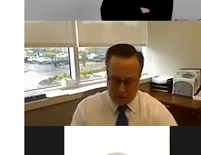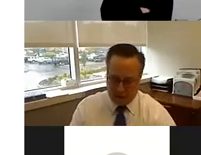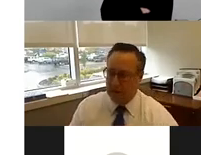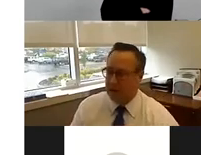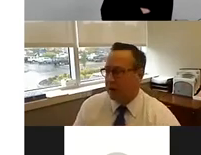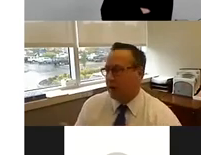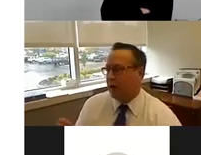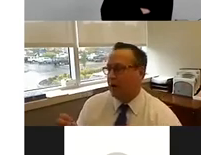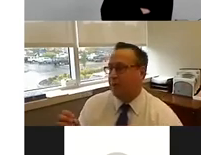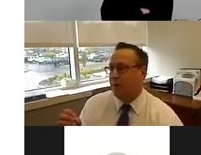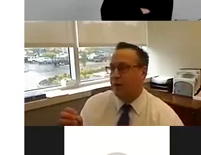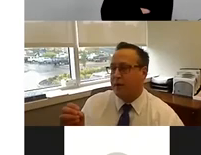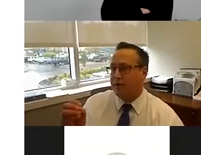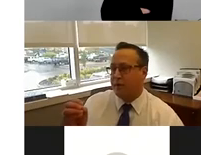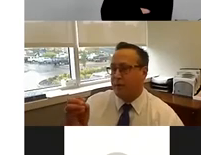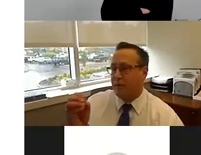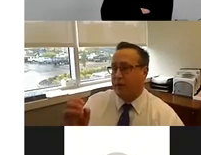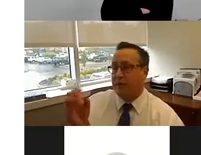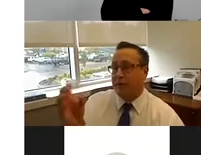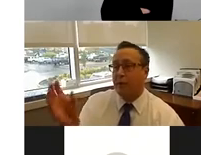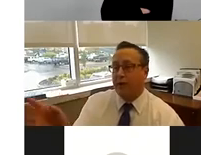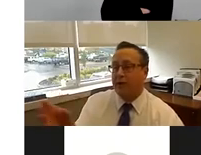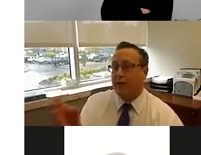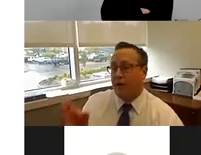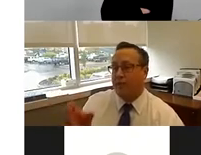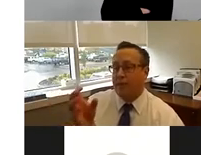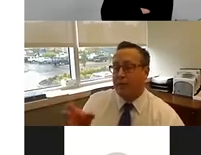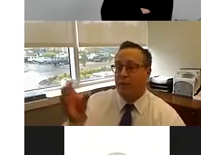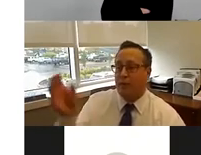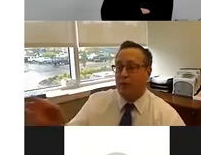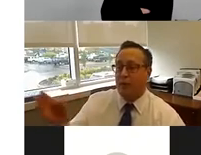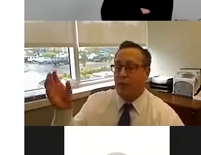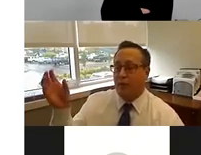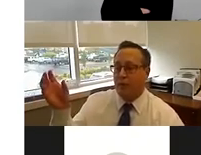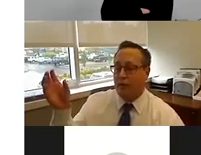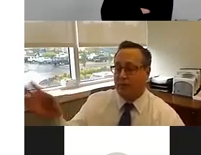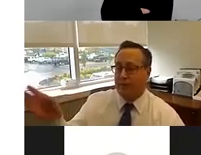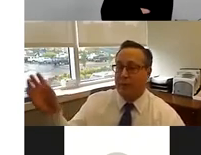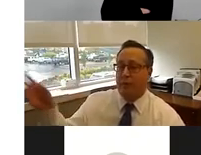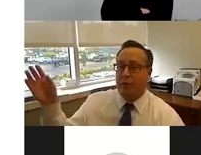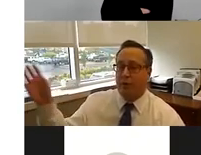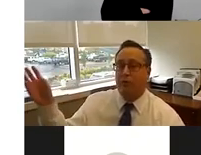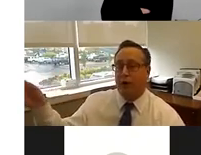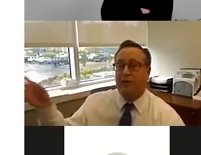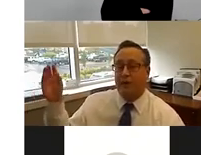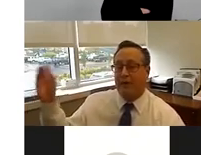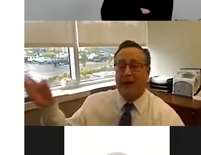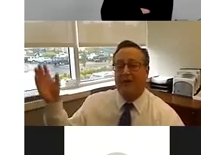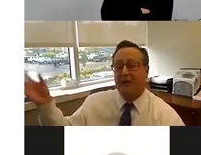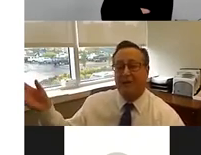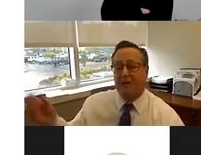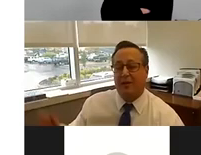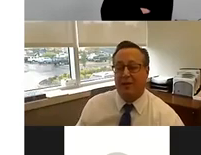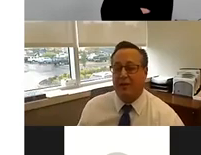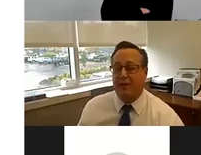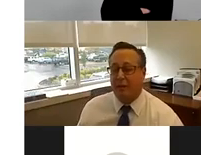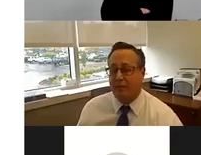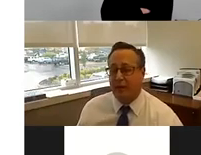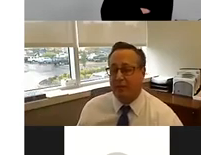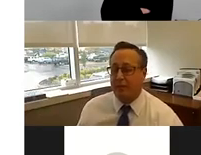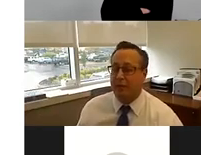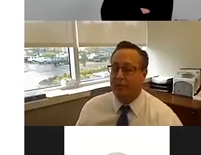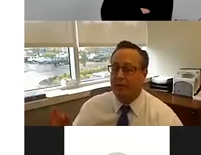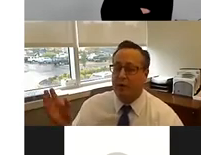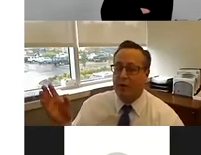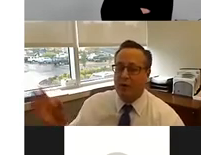in, um, in, in, the forecasting of people who, people who are in the red saying high likelihood of developing